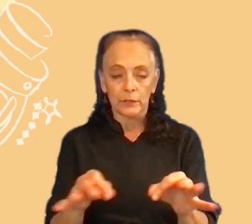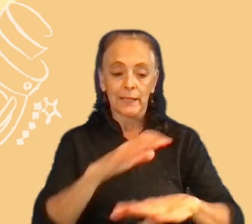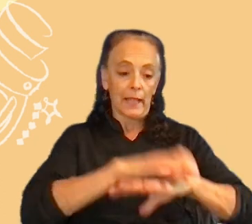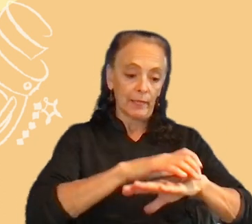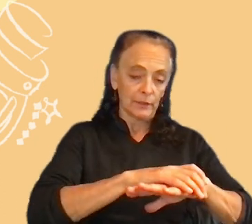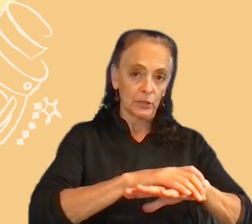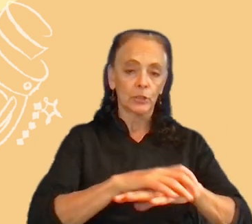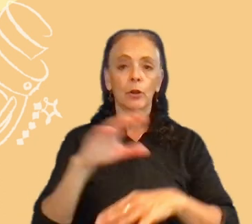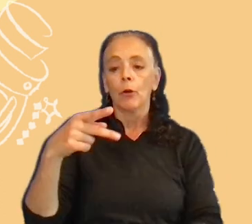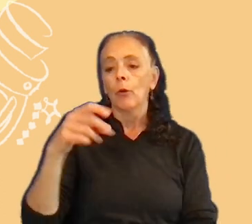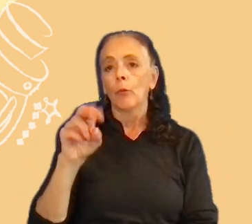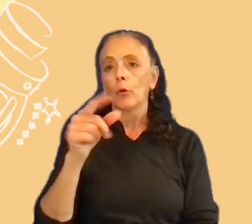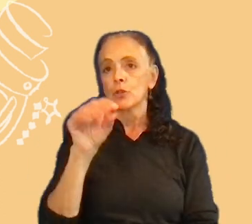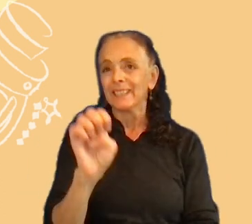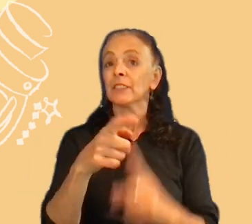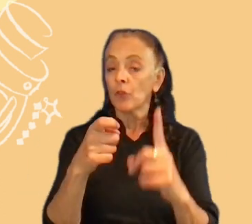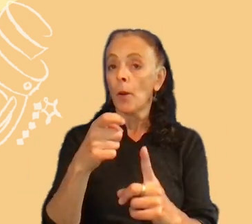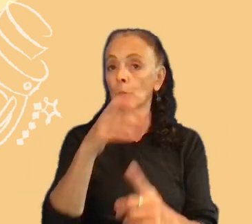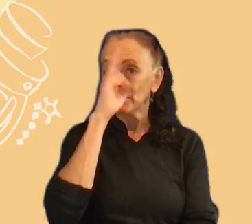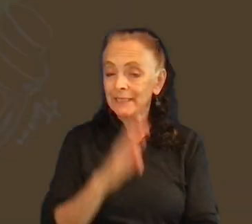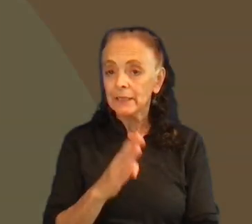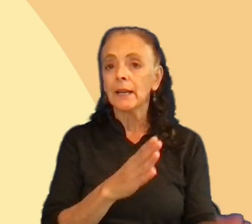Portuguese from Brazil, and Spanish.